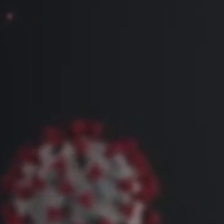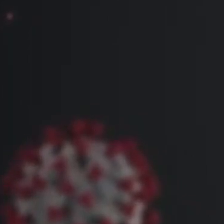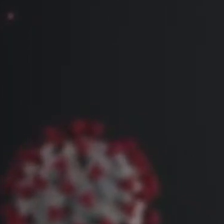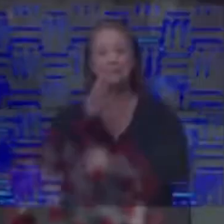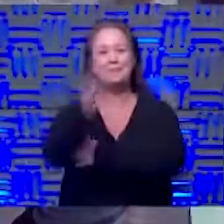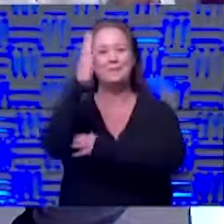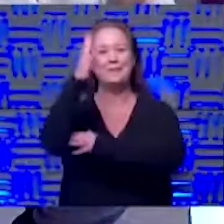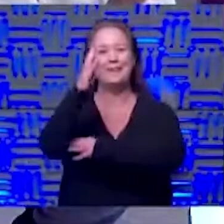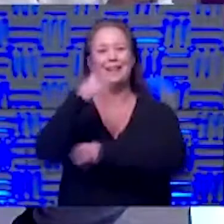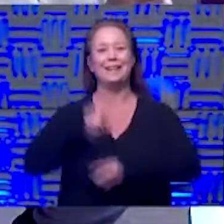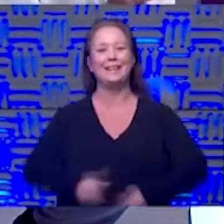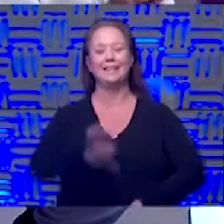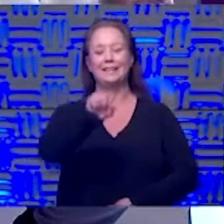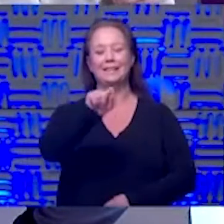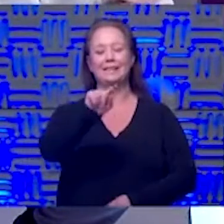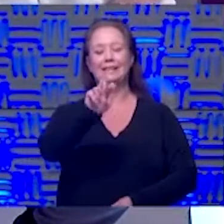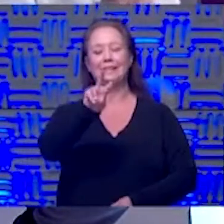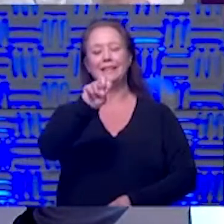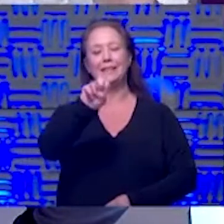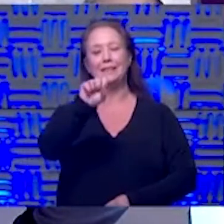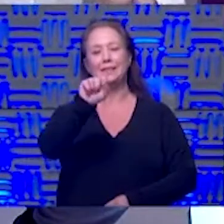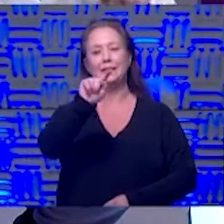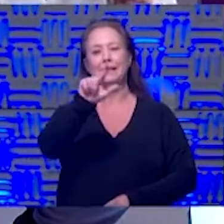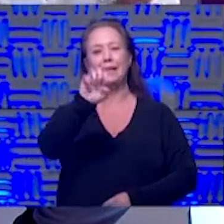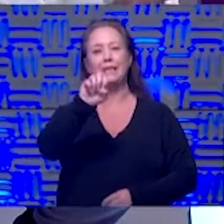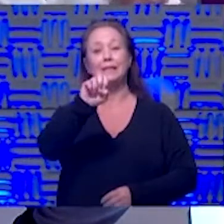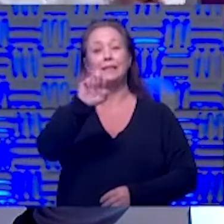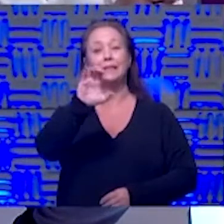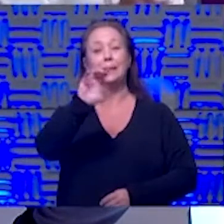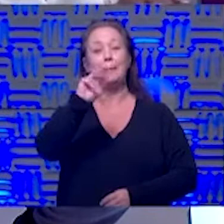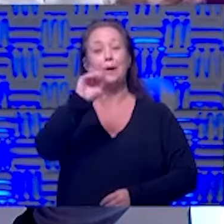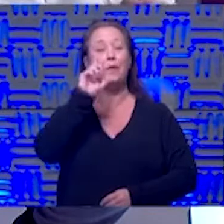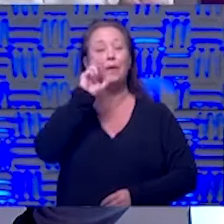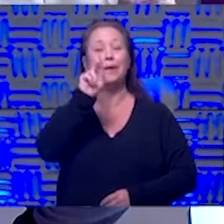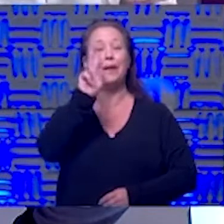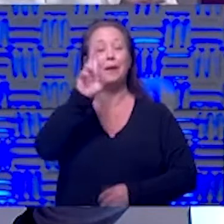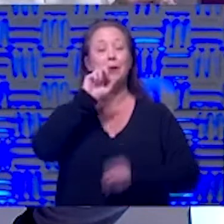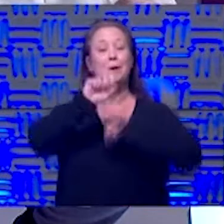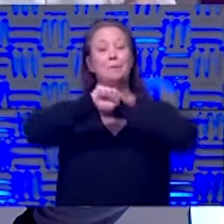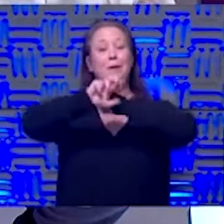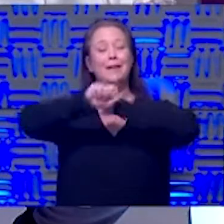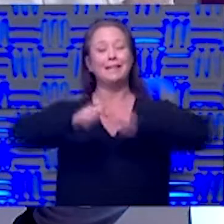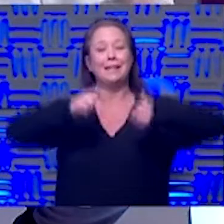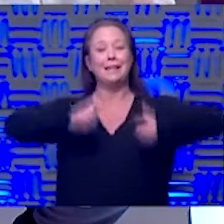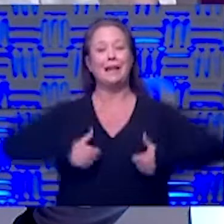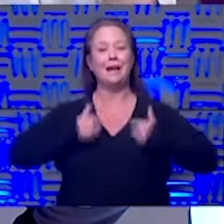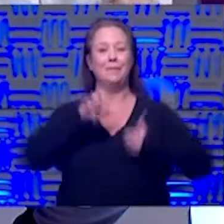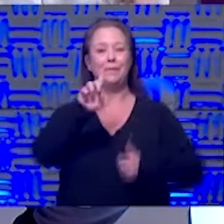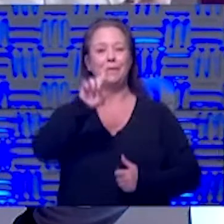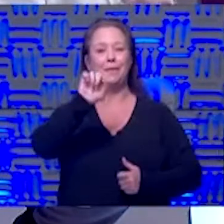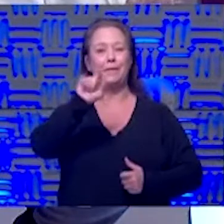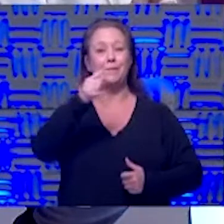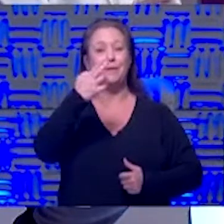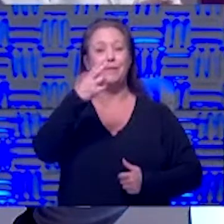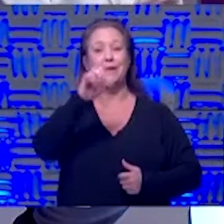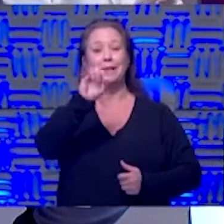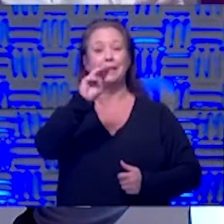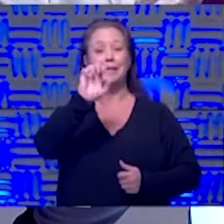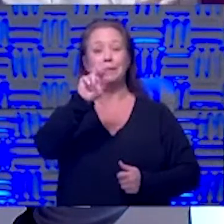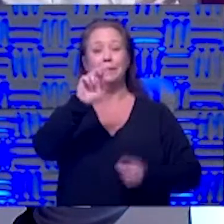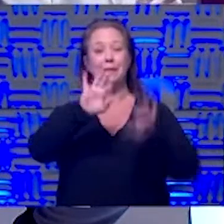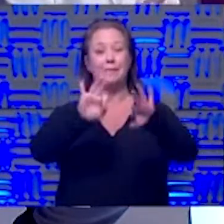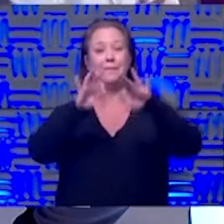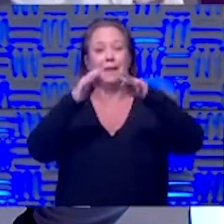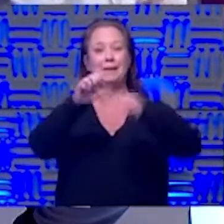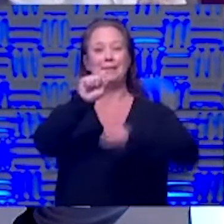good morning this is Steve Stites chief medical officer at the University of Kansas Health System broadcasting with you live from the Dolph Simons family studio I